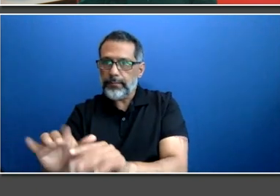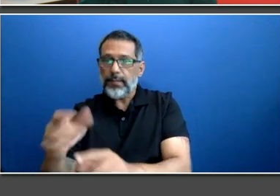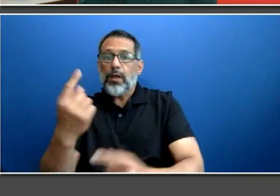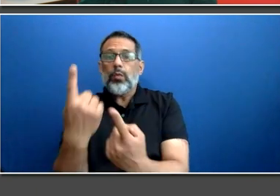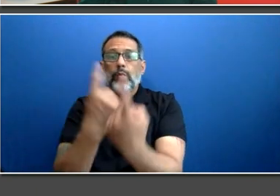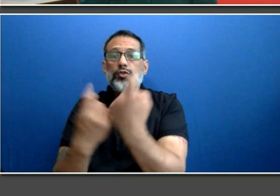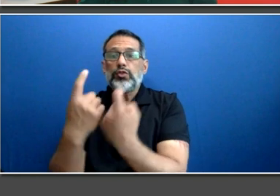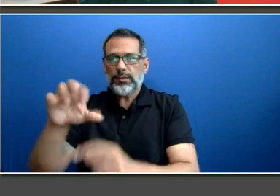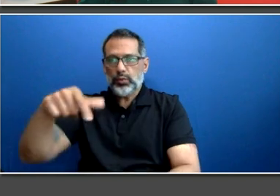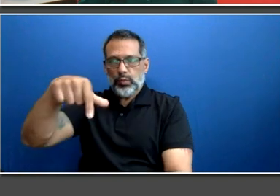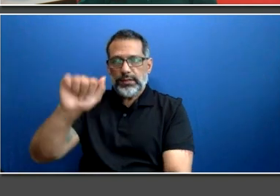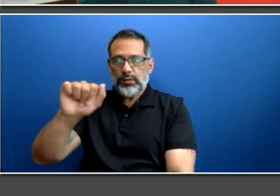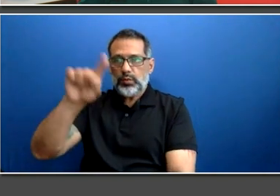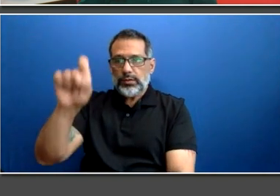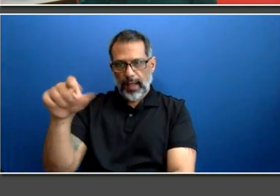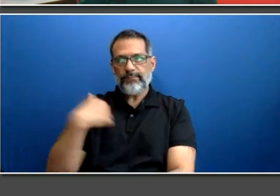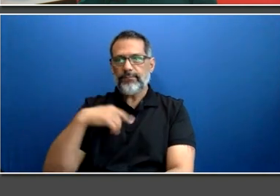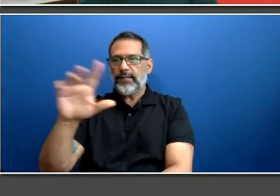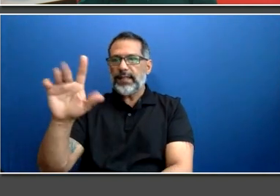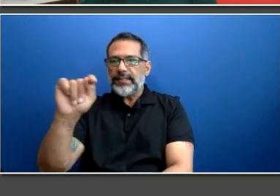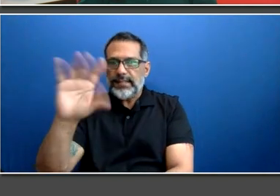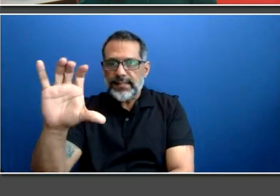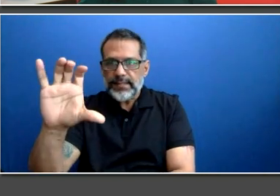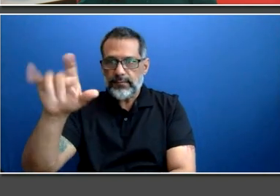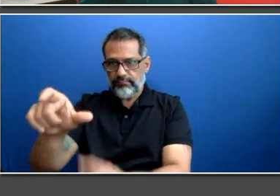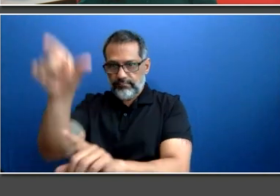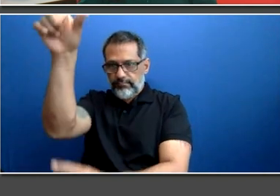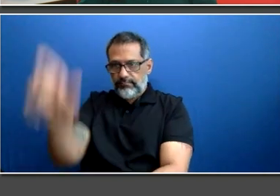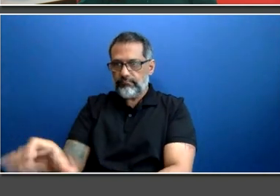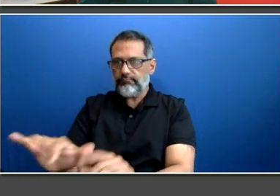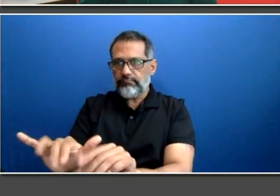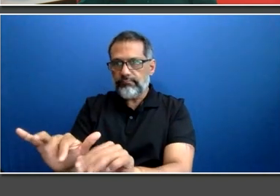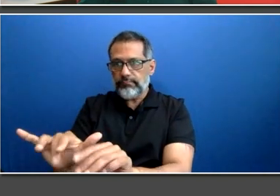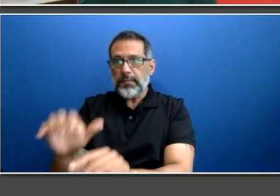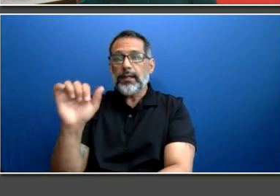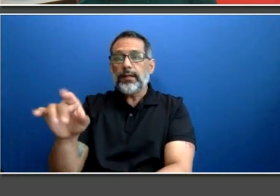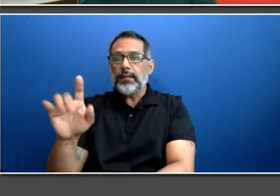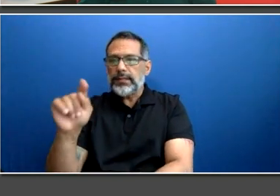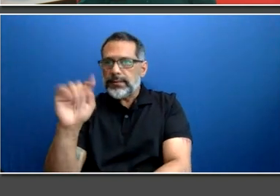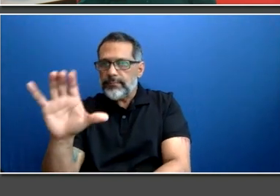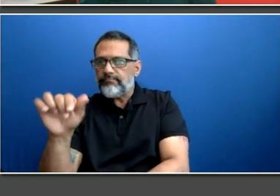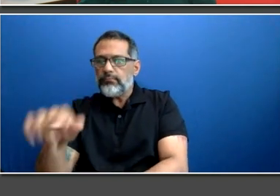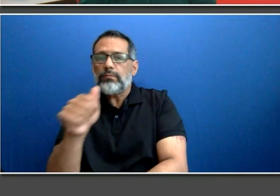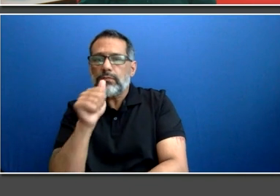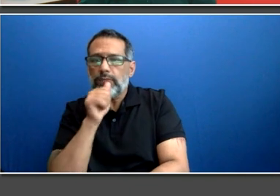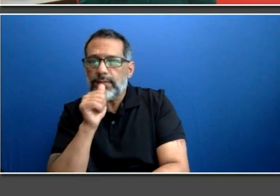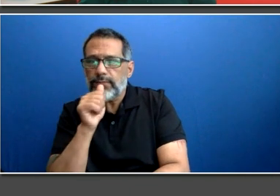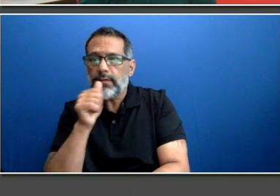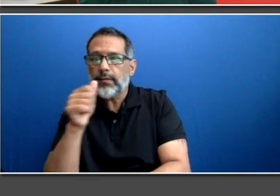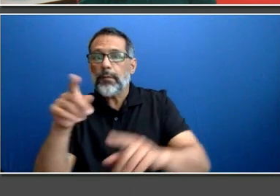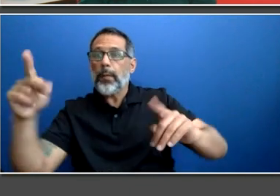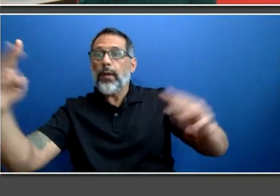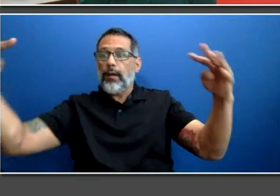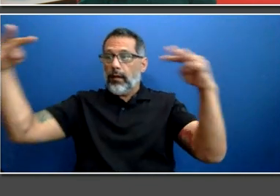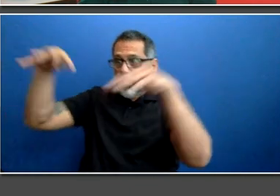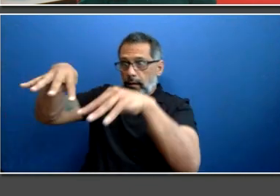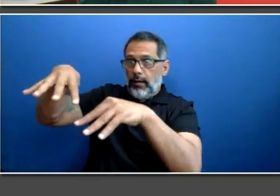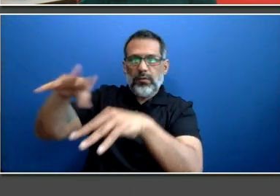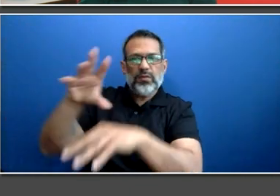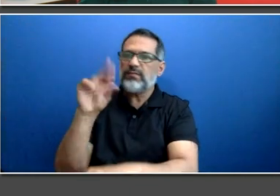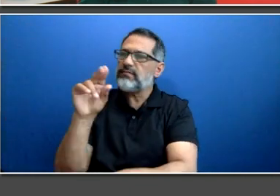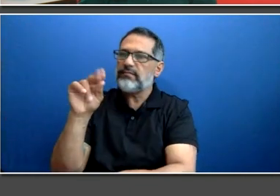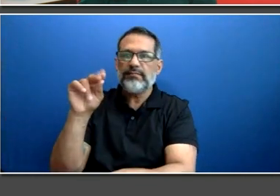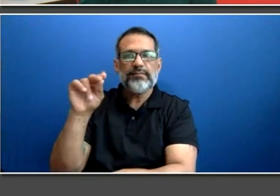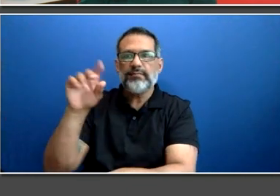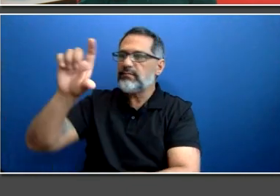are kept private. Therefore, no other attendees will be able to see the questions that you submit. We know